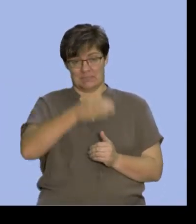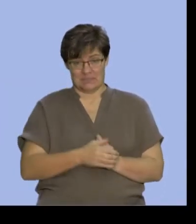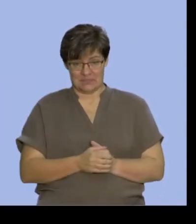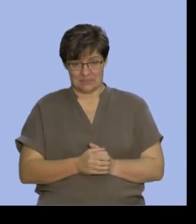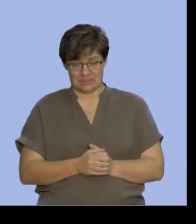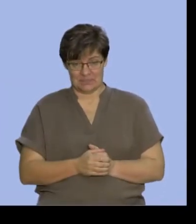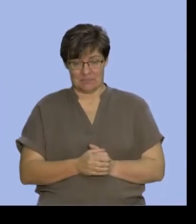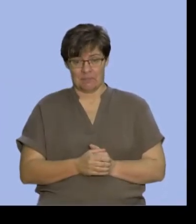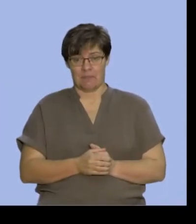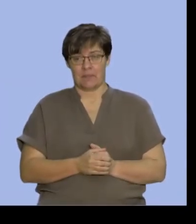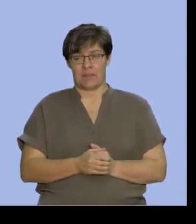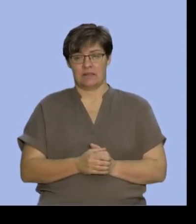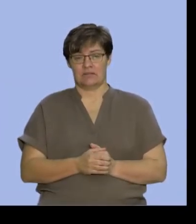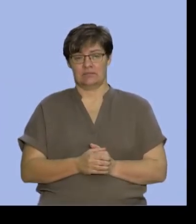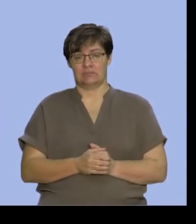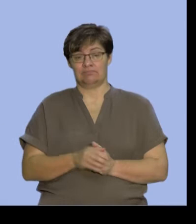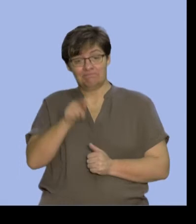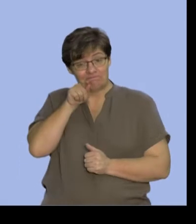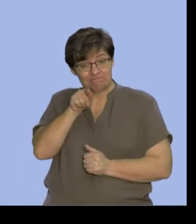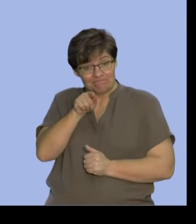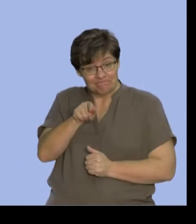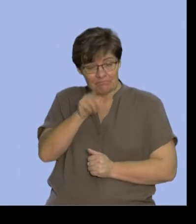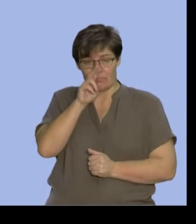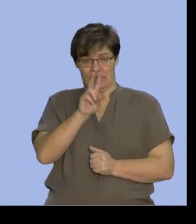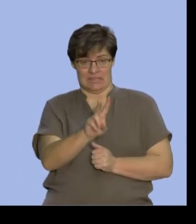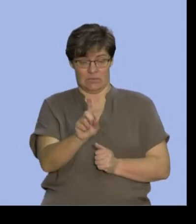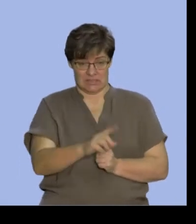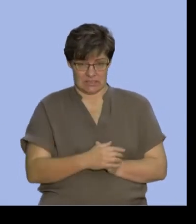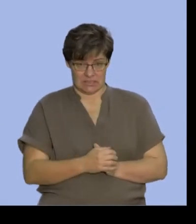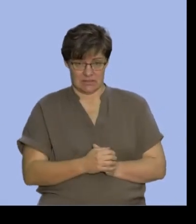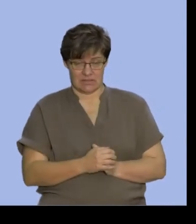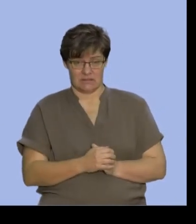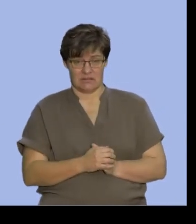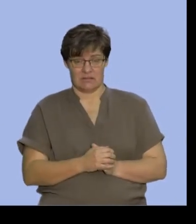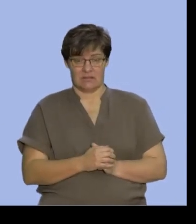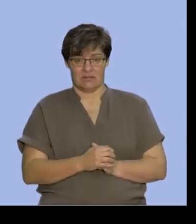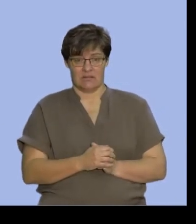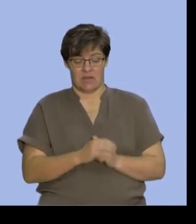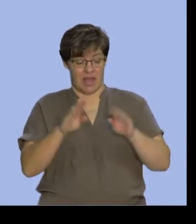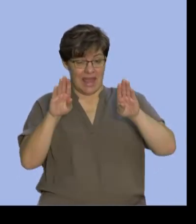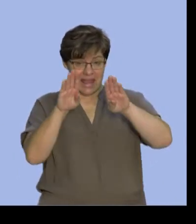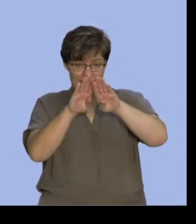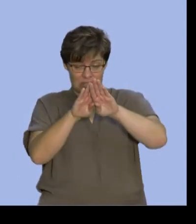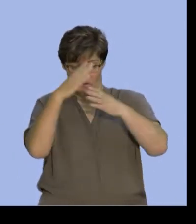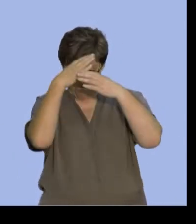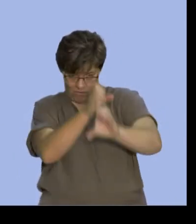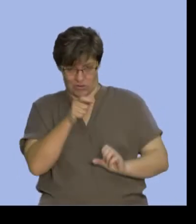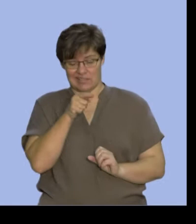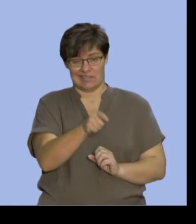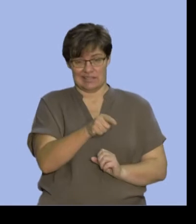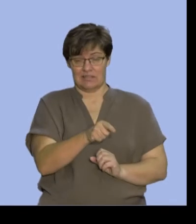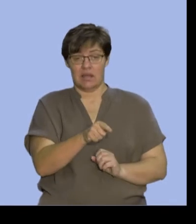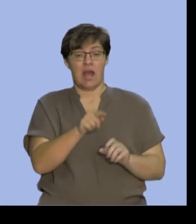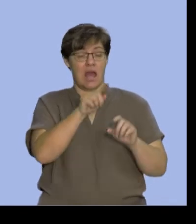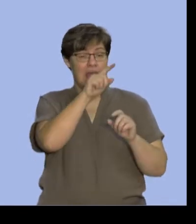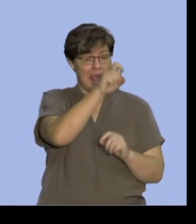We recognize in this situation that the focus is on the intersection between X and